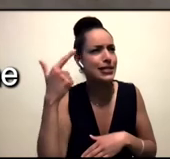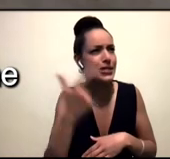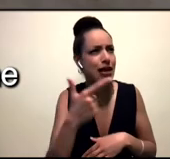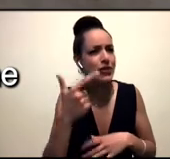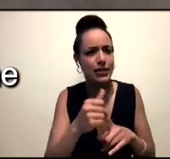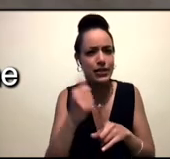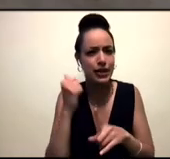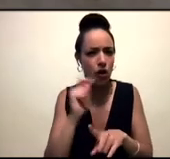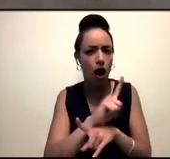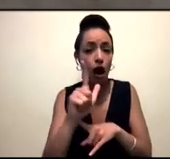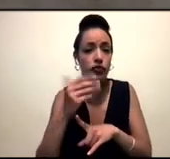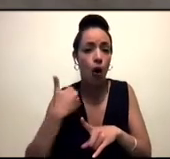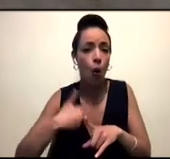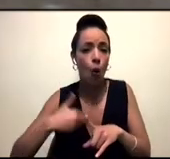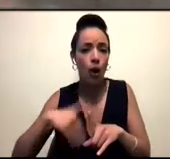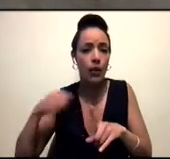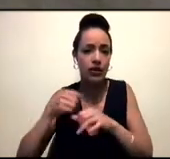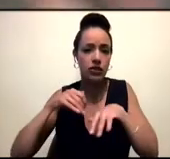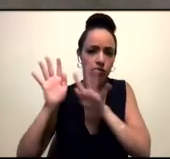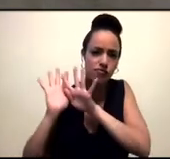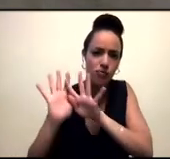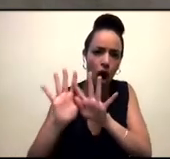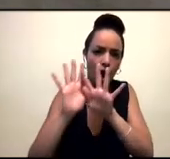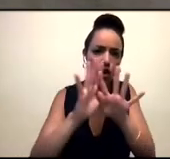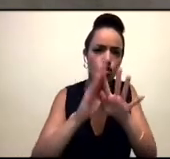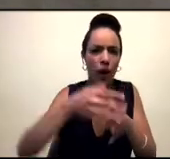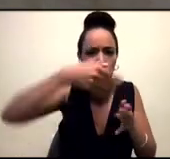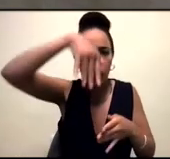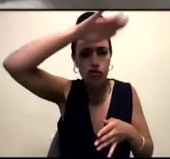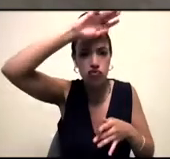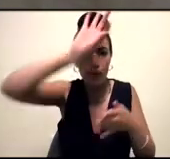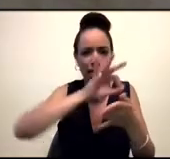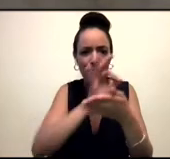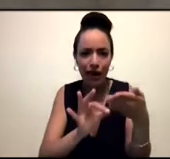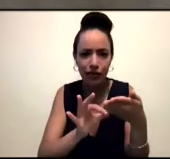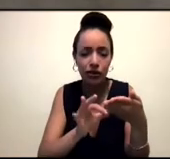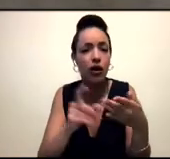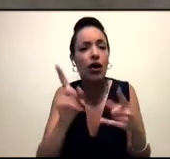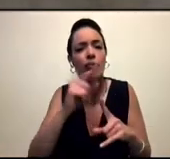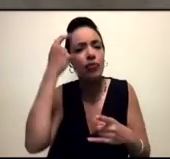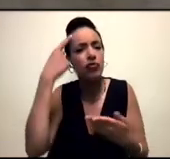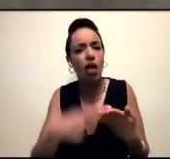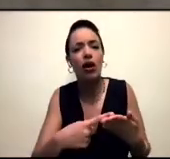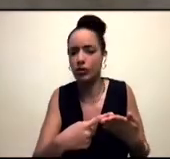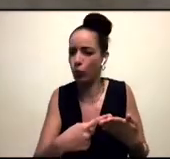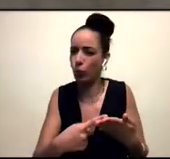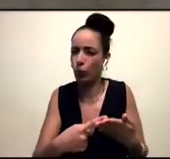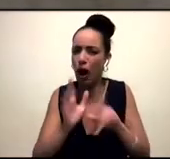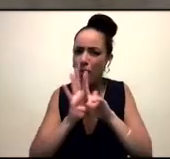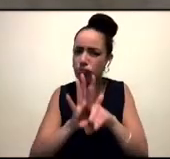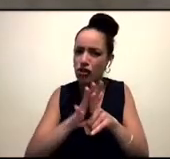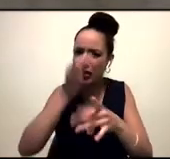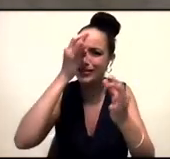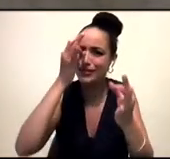after the Women's March and Donald Trump's election, and people realizing once again, because it happens every three months, that oppression is very serious, and we should take it very seriously.